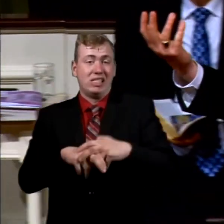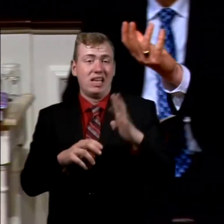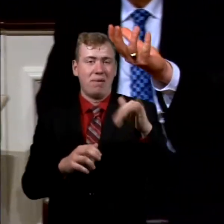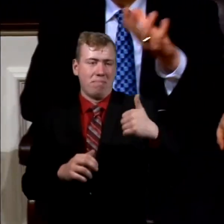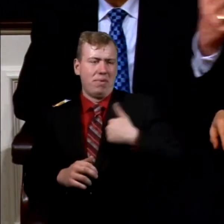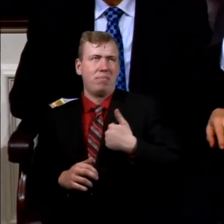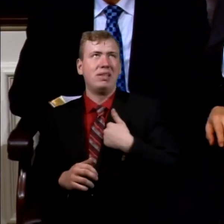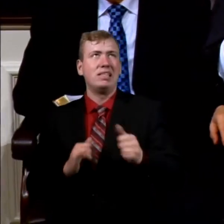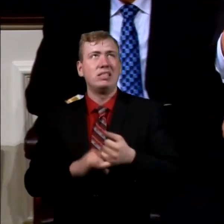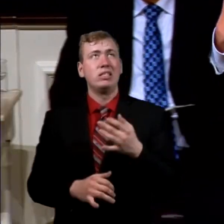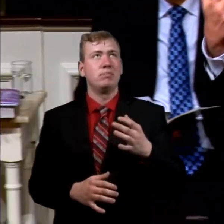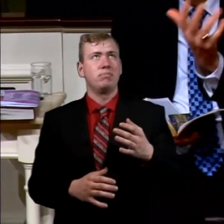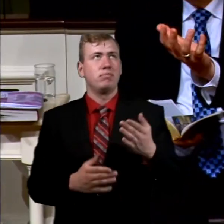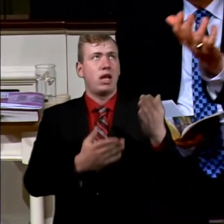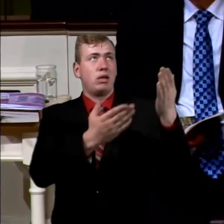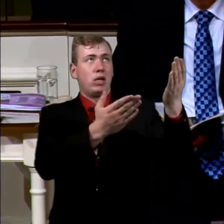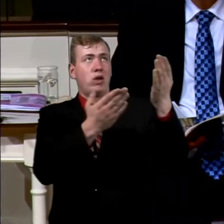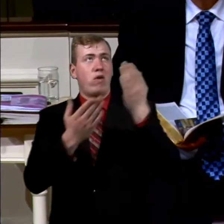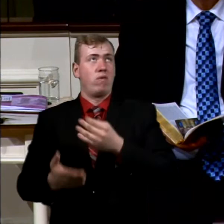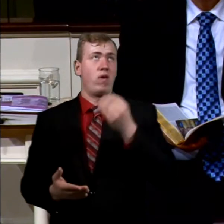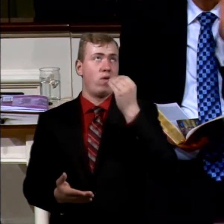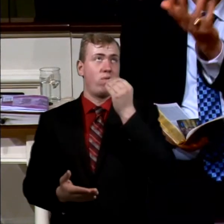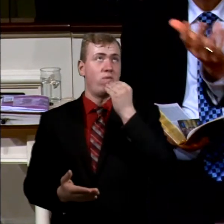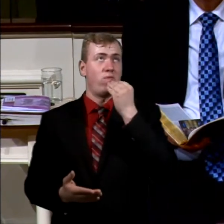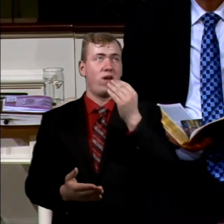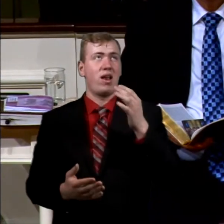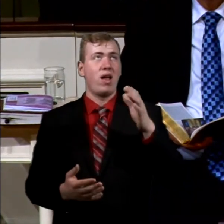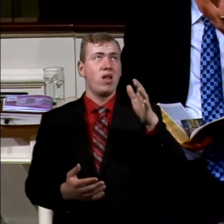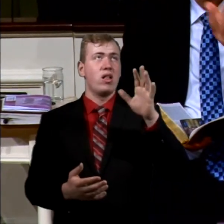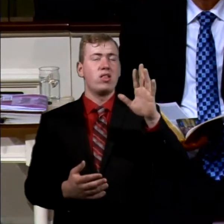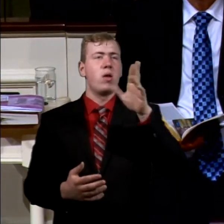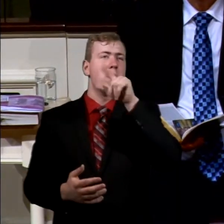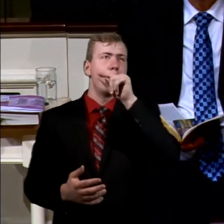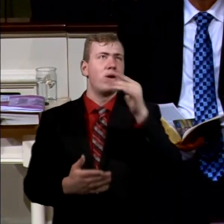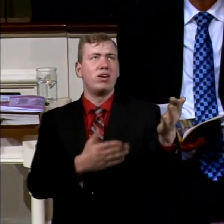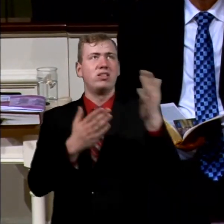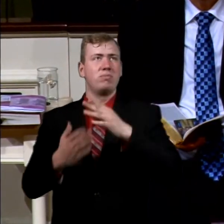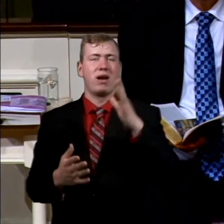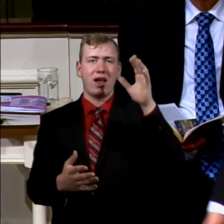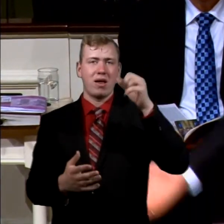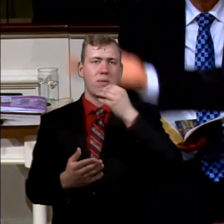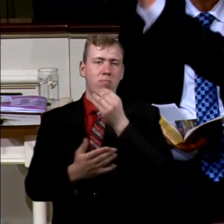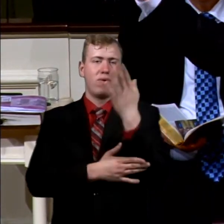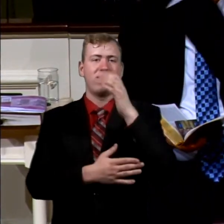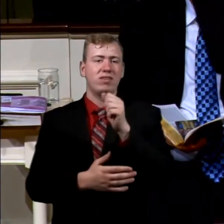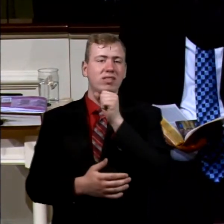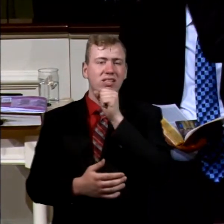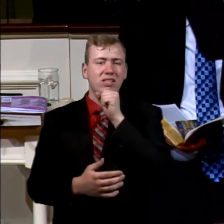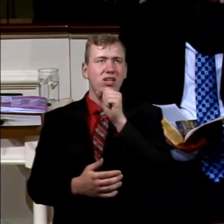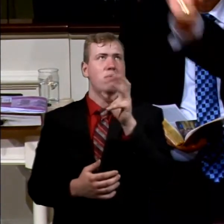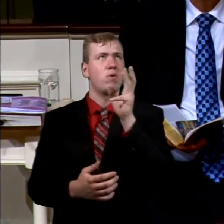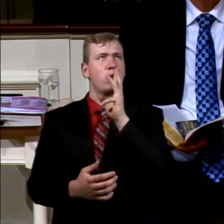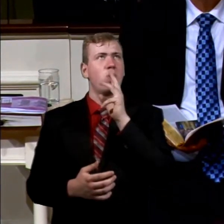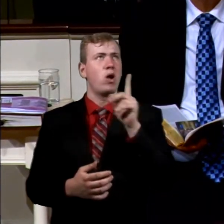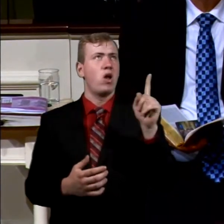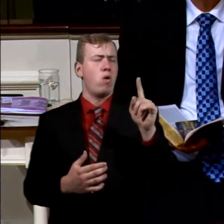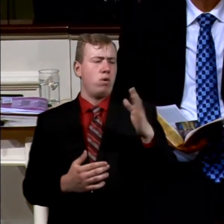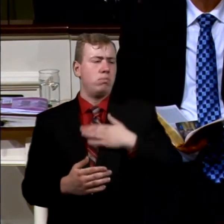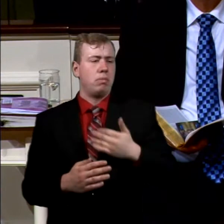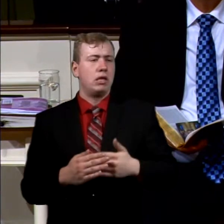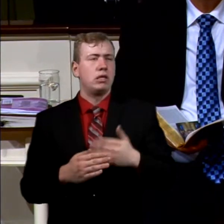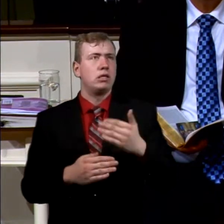know, just get meals delivered to you. Ravens bring breakfast and supper. I've got something to eat. They've got water here. But where's my next job?